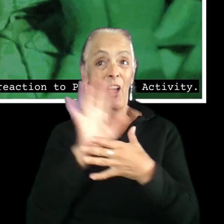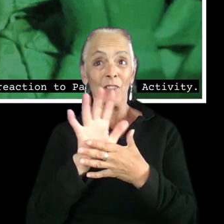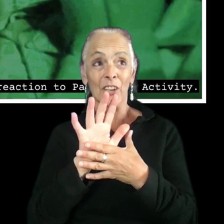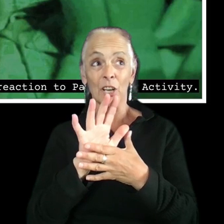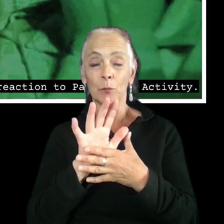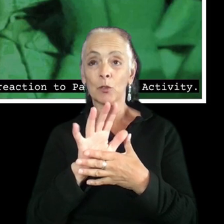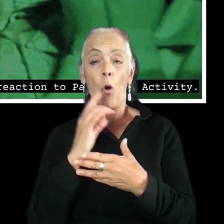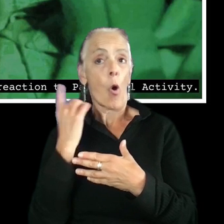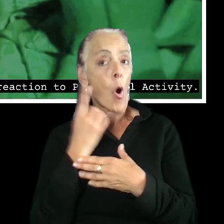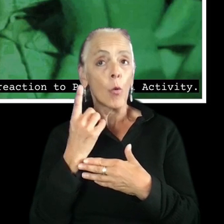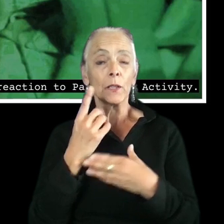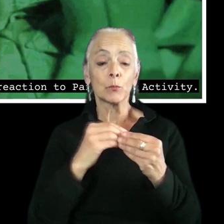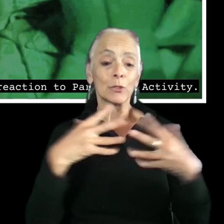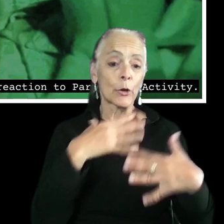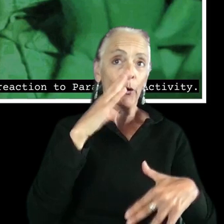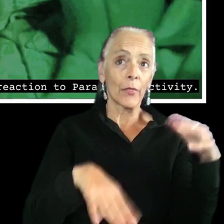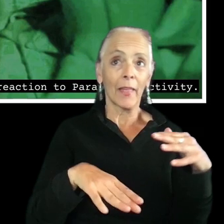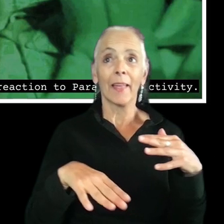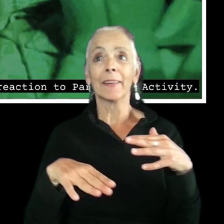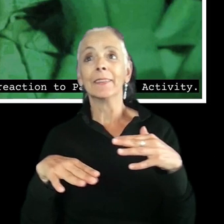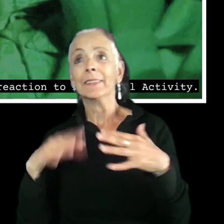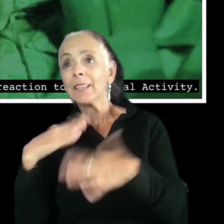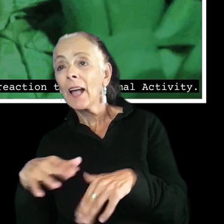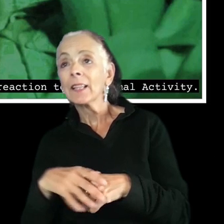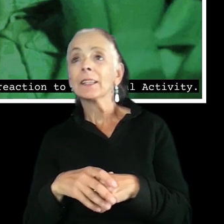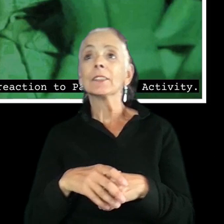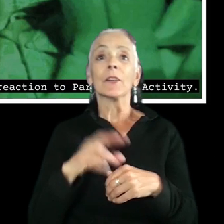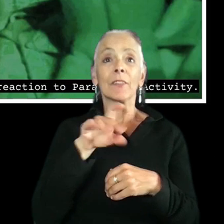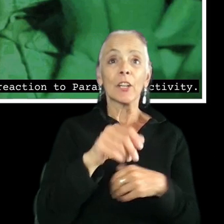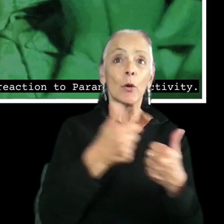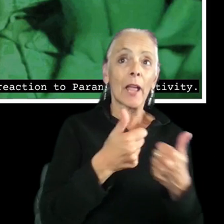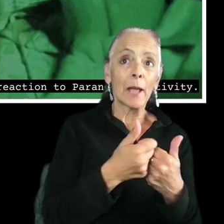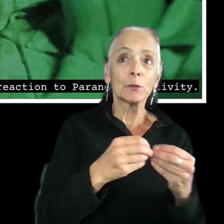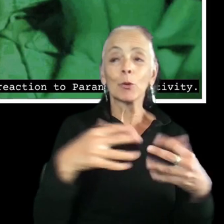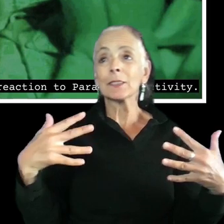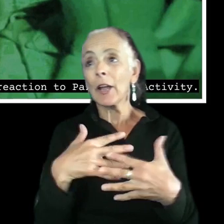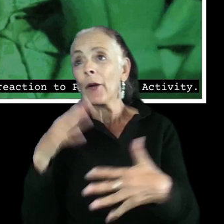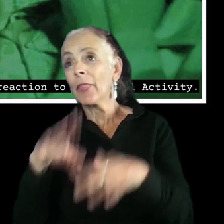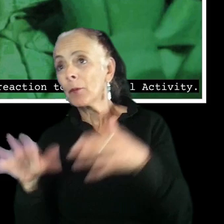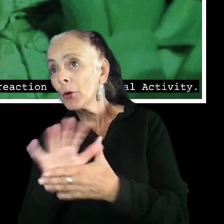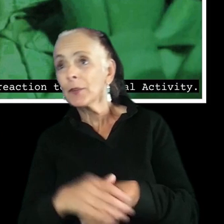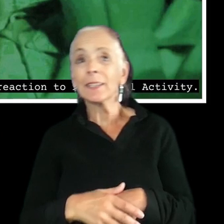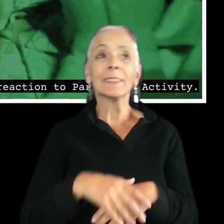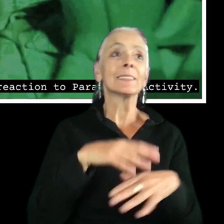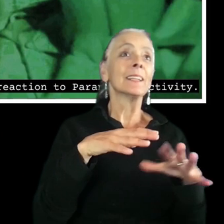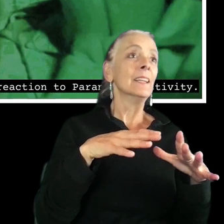automatically scarier than silent films? Are video games automatically scarier than movies overall? And are movies automatically scarier than books? Ah,